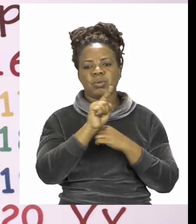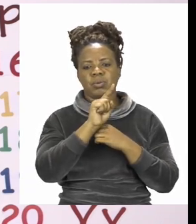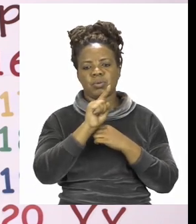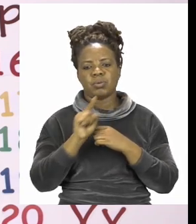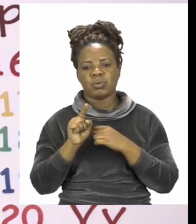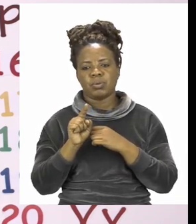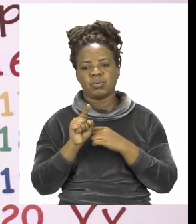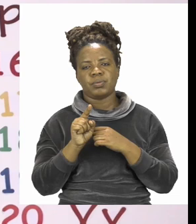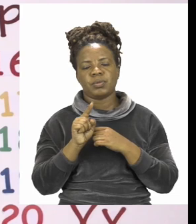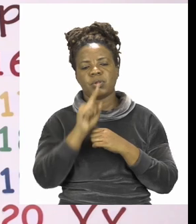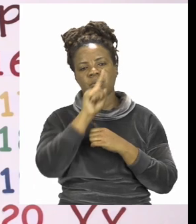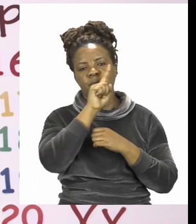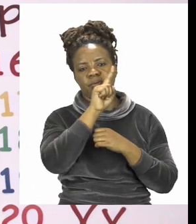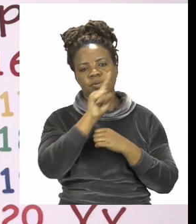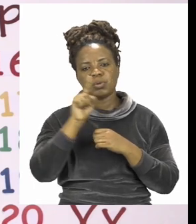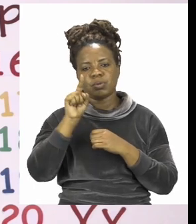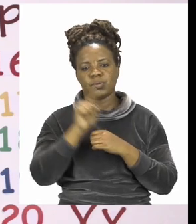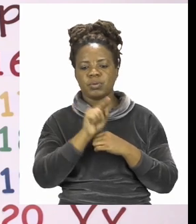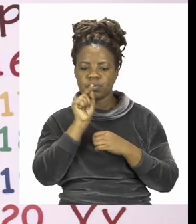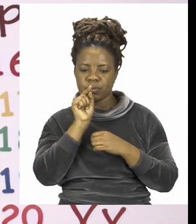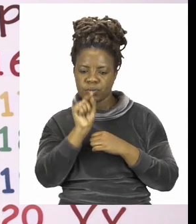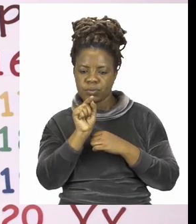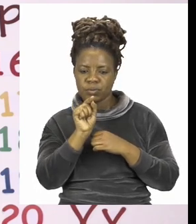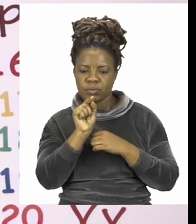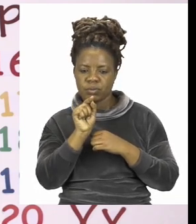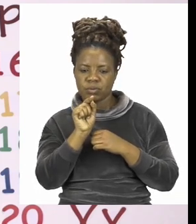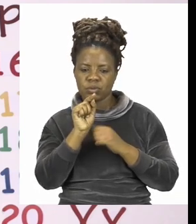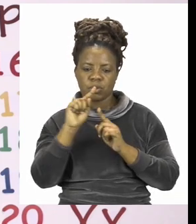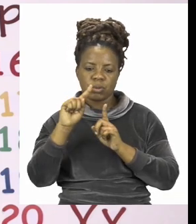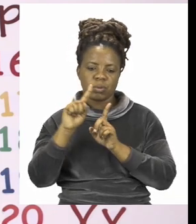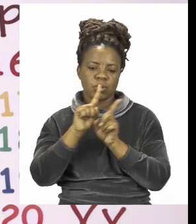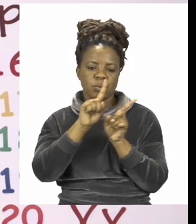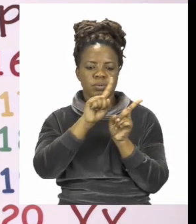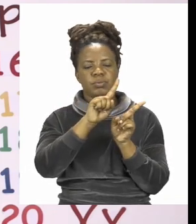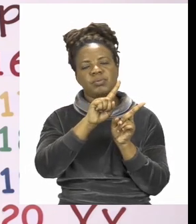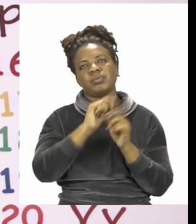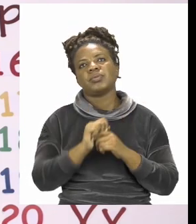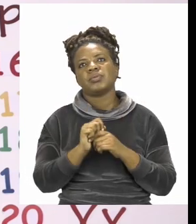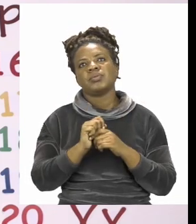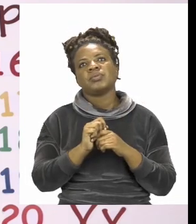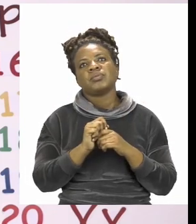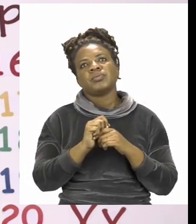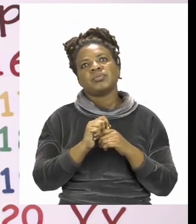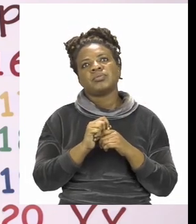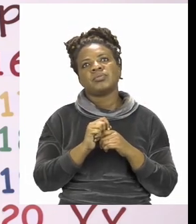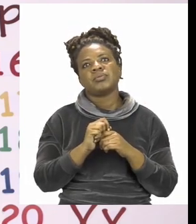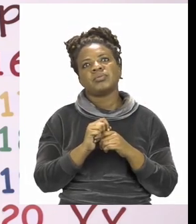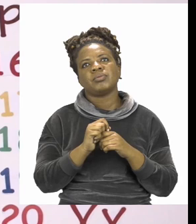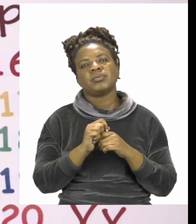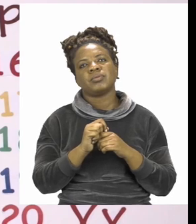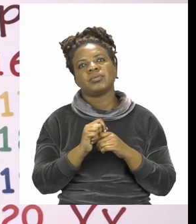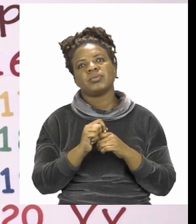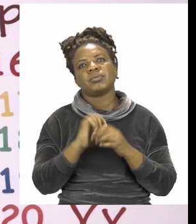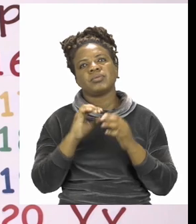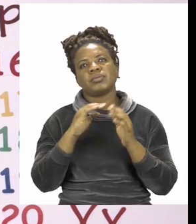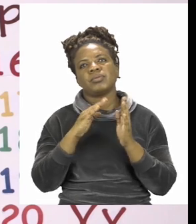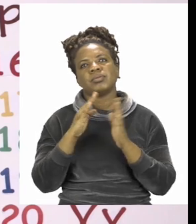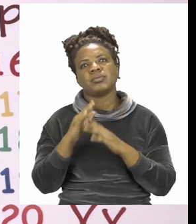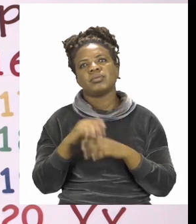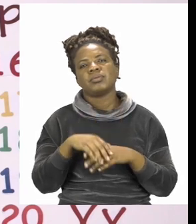big numbers. Let's try the next one. We have the number 77